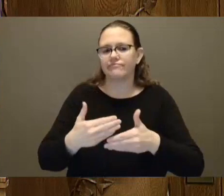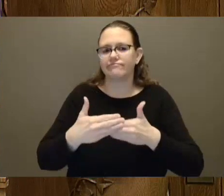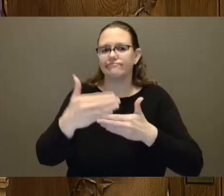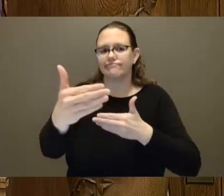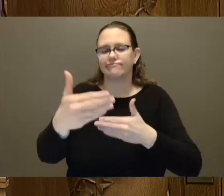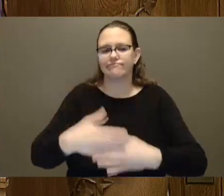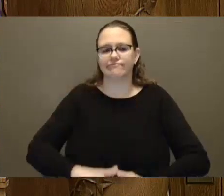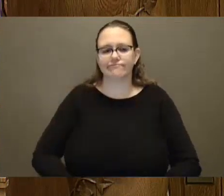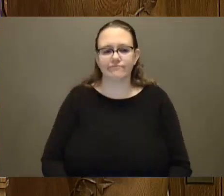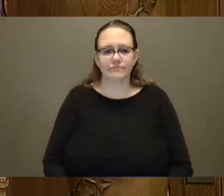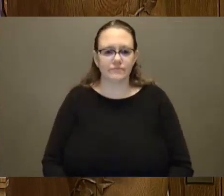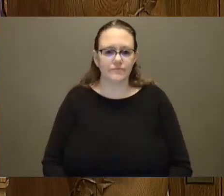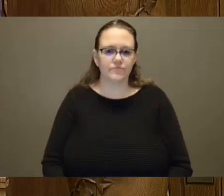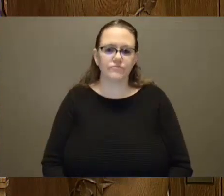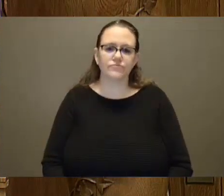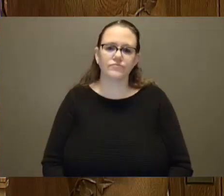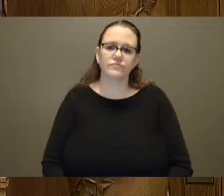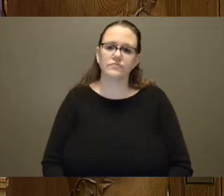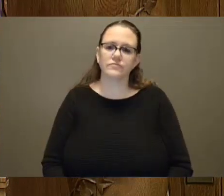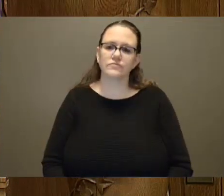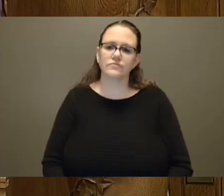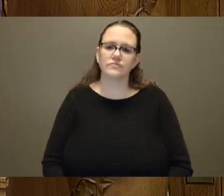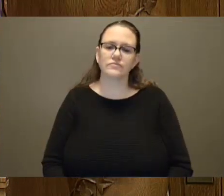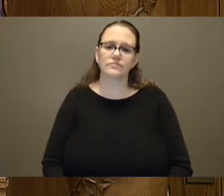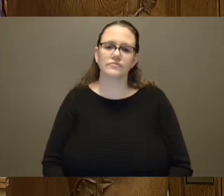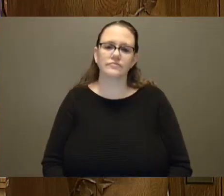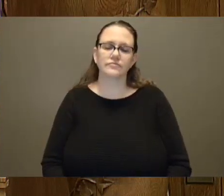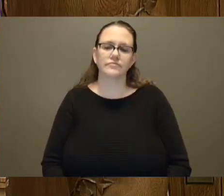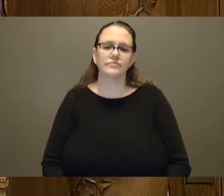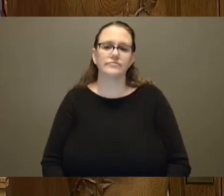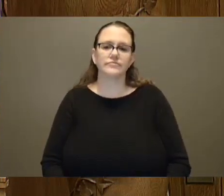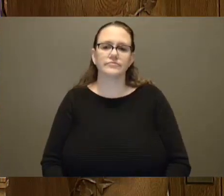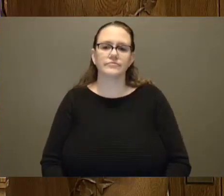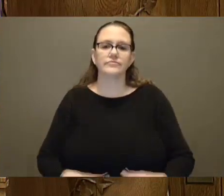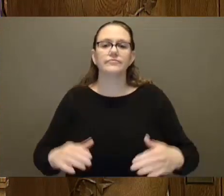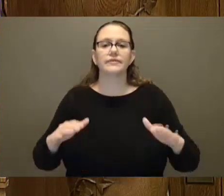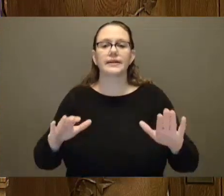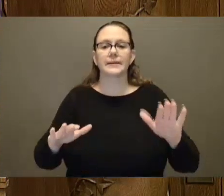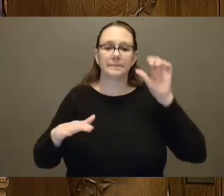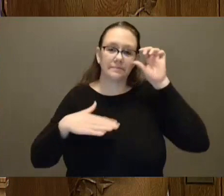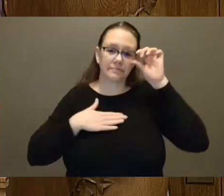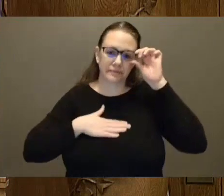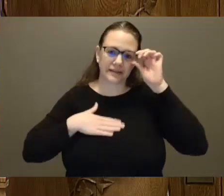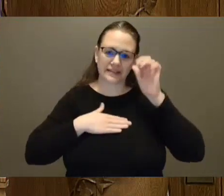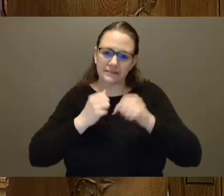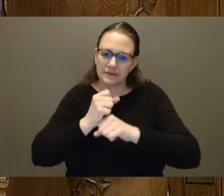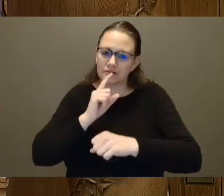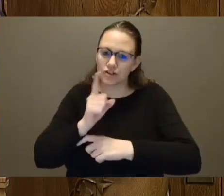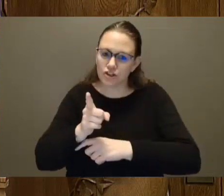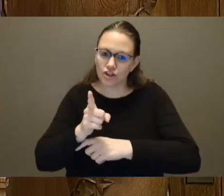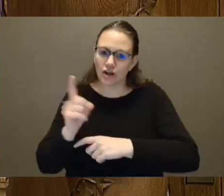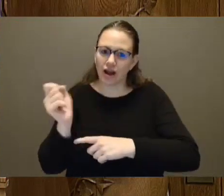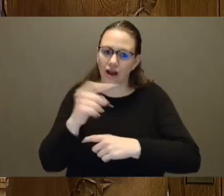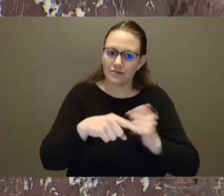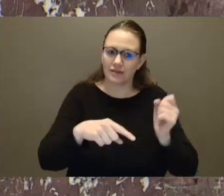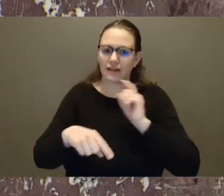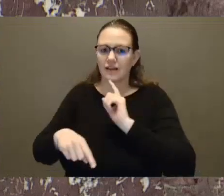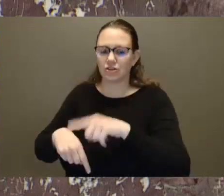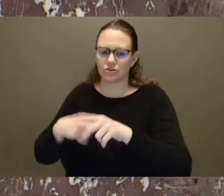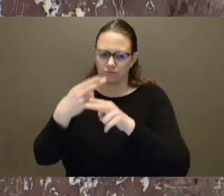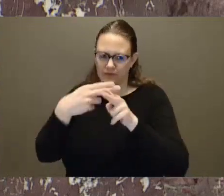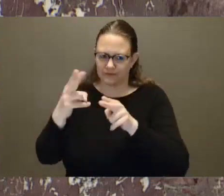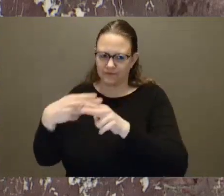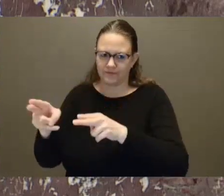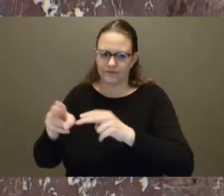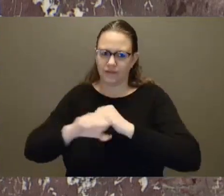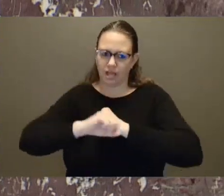Honourable make sure the questions and answers are brief. Thank you, Honourable Speaker. The Minister's right. We have lost more than 2